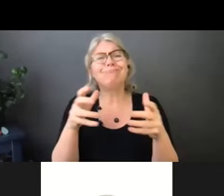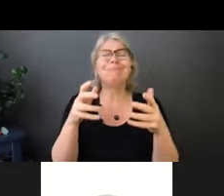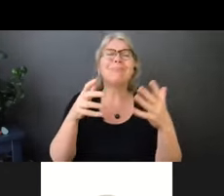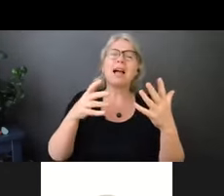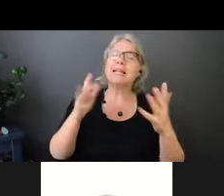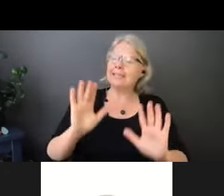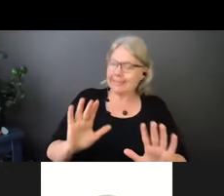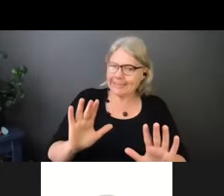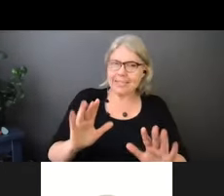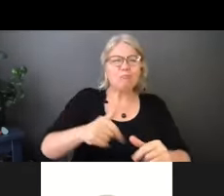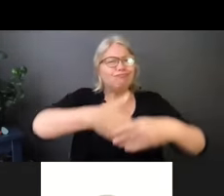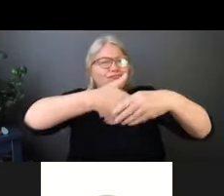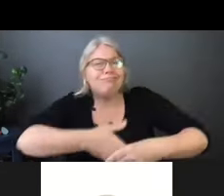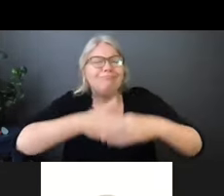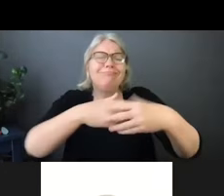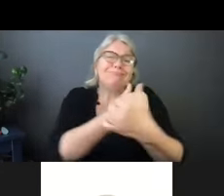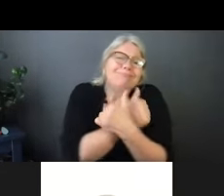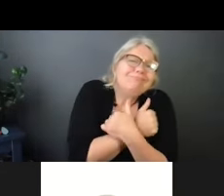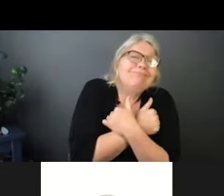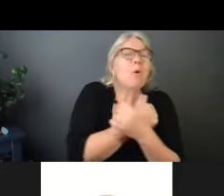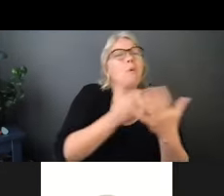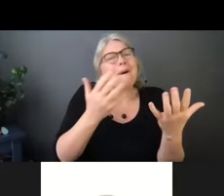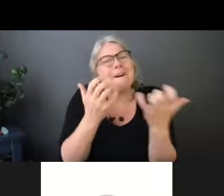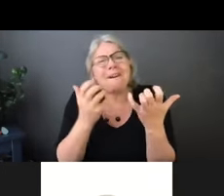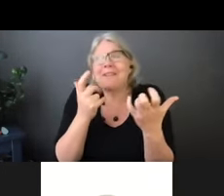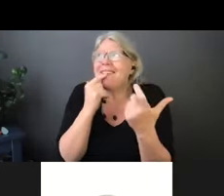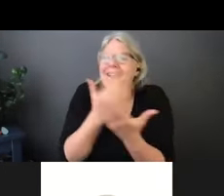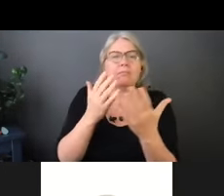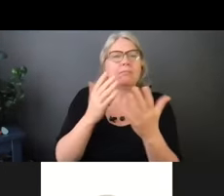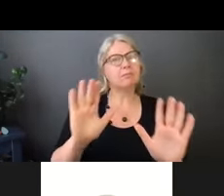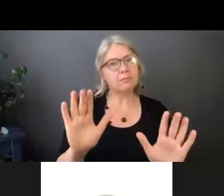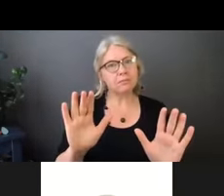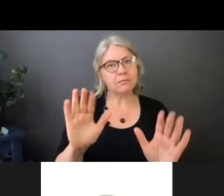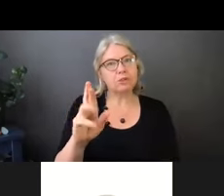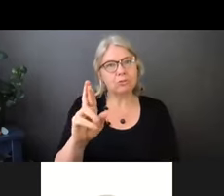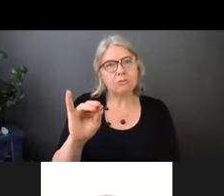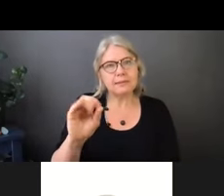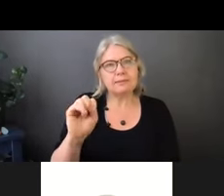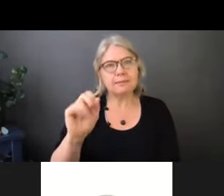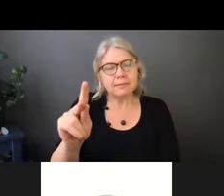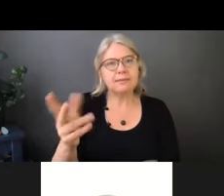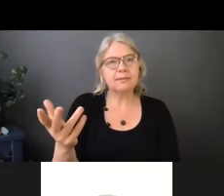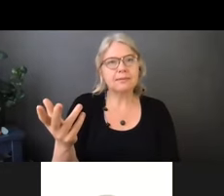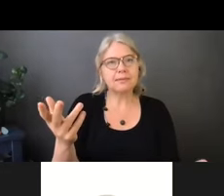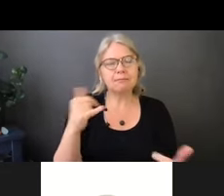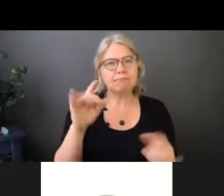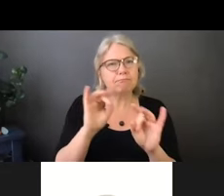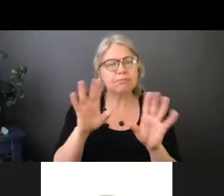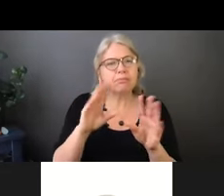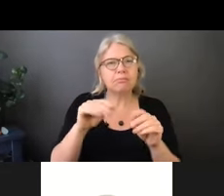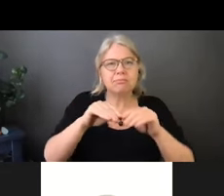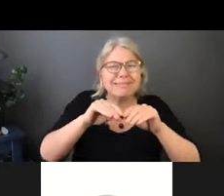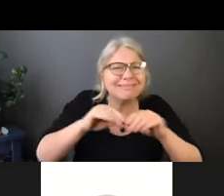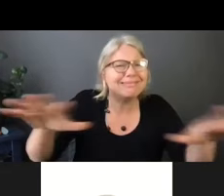And they want a handshake and they want a hug. And those are just the risks that propagate this this horrible virus from getting worse.